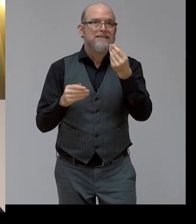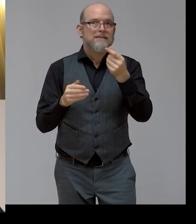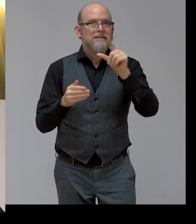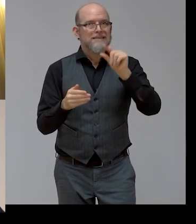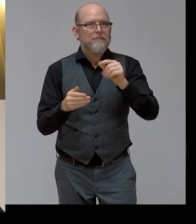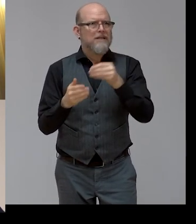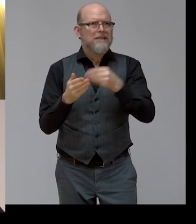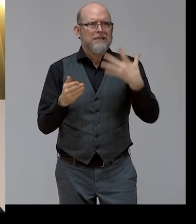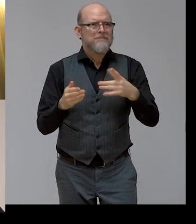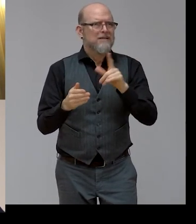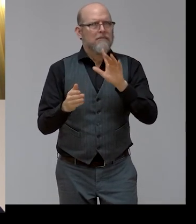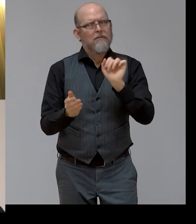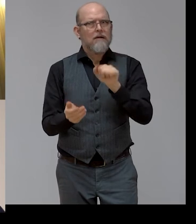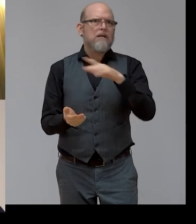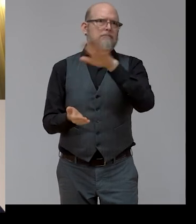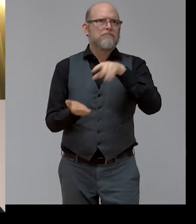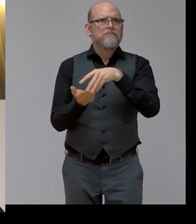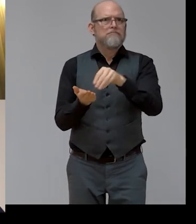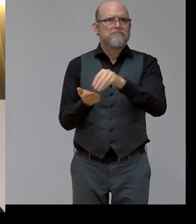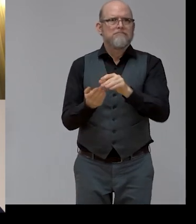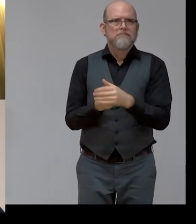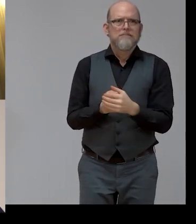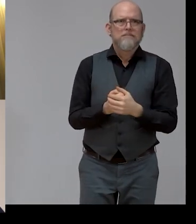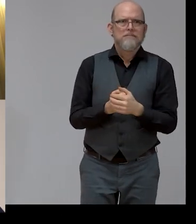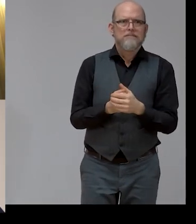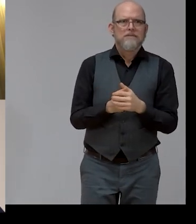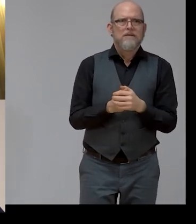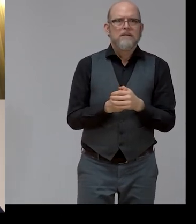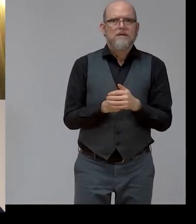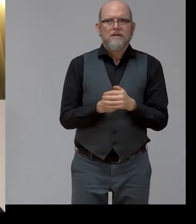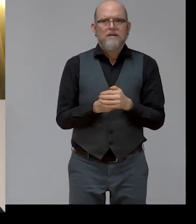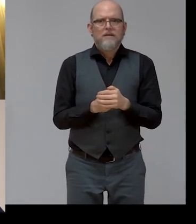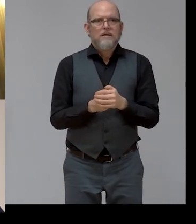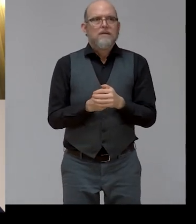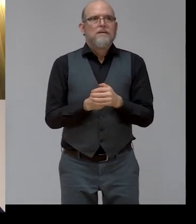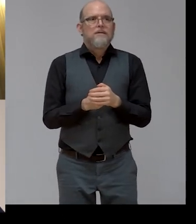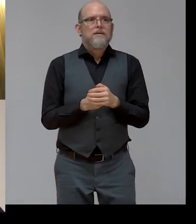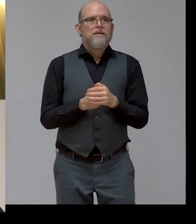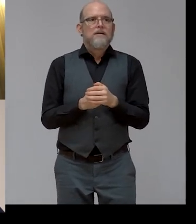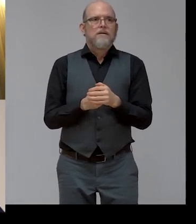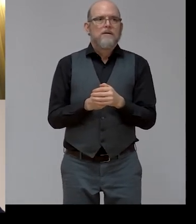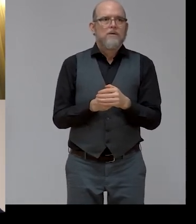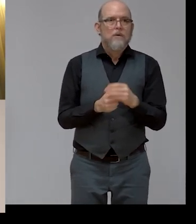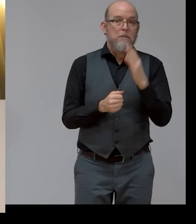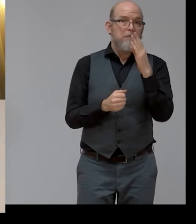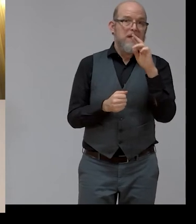1.8 trillion euro for the recovery plan.